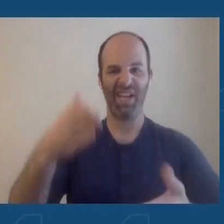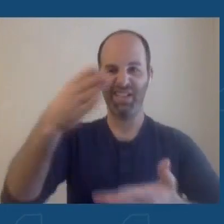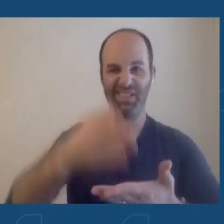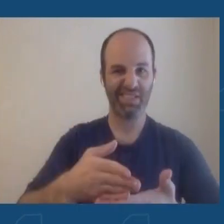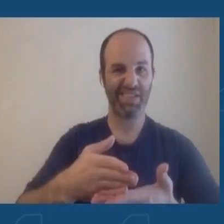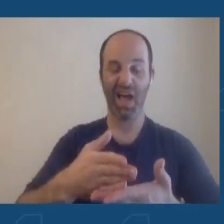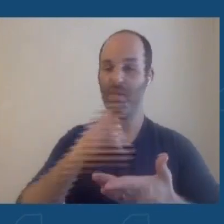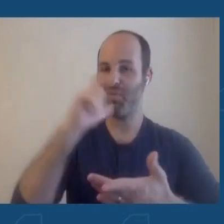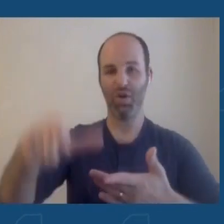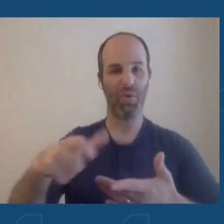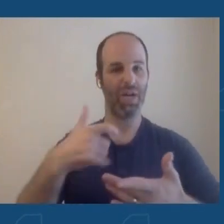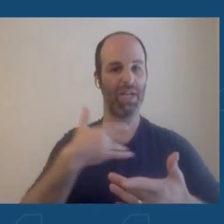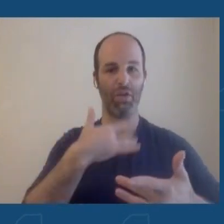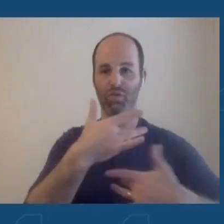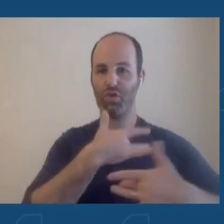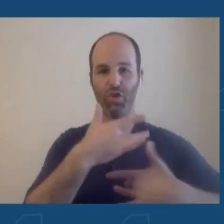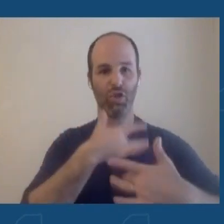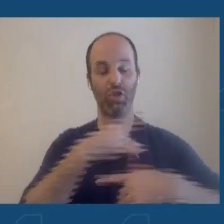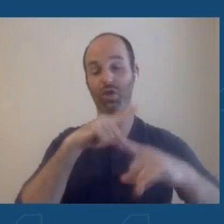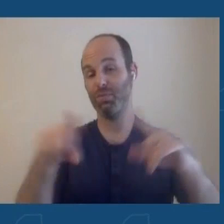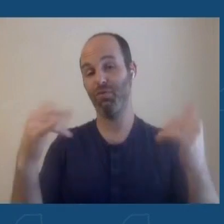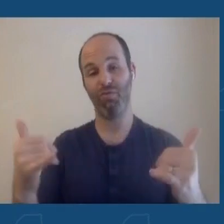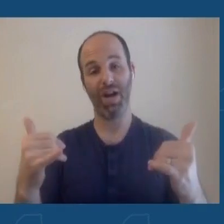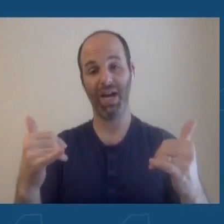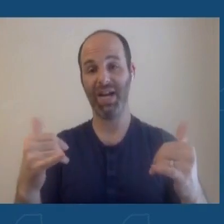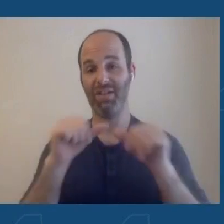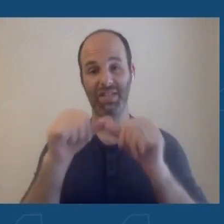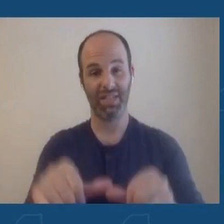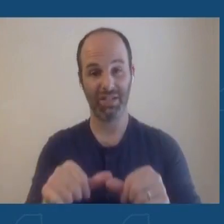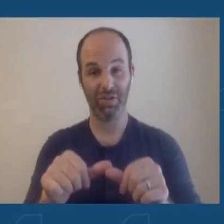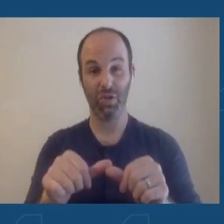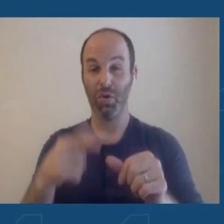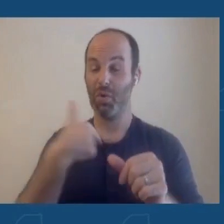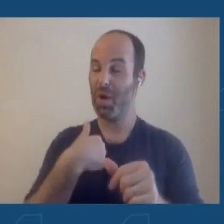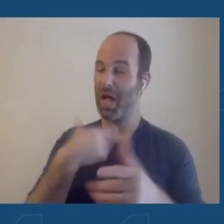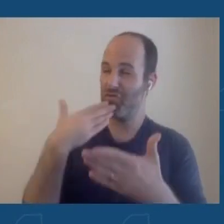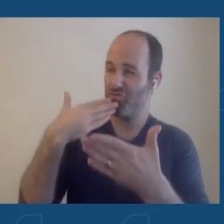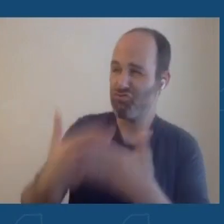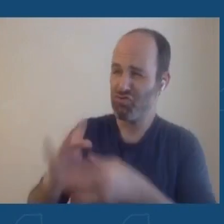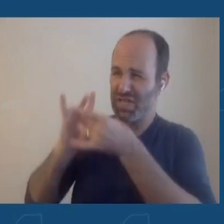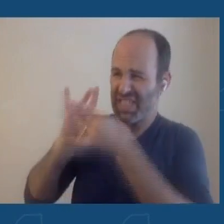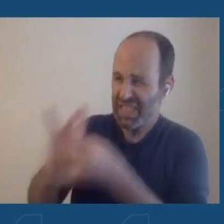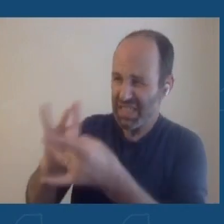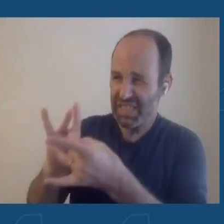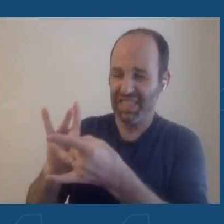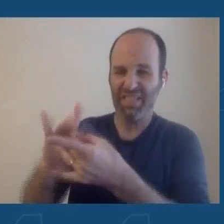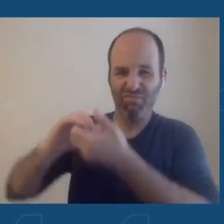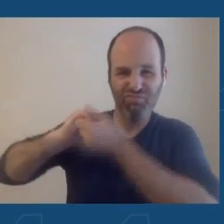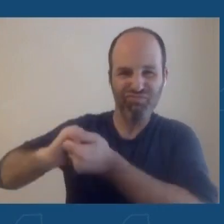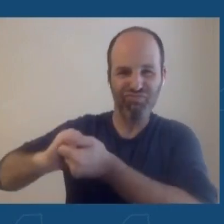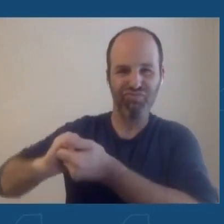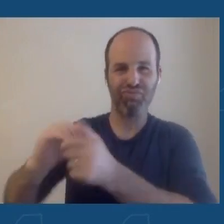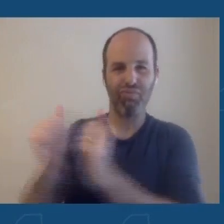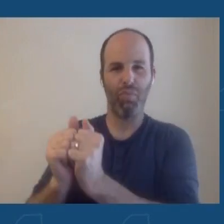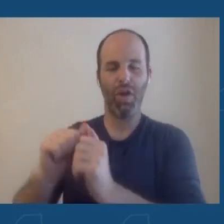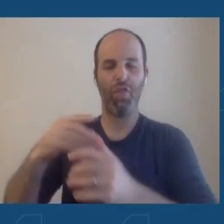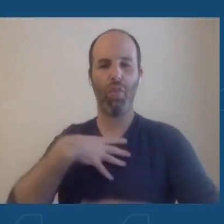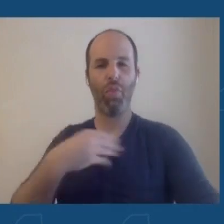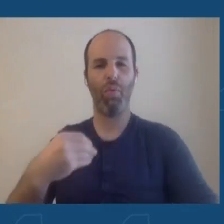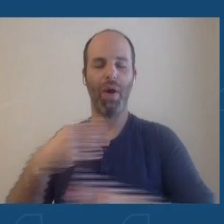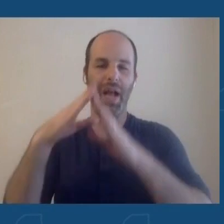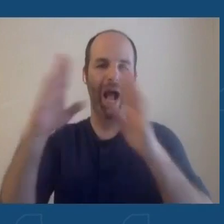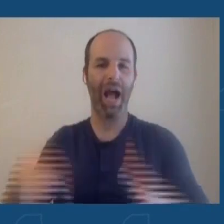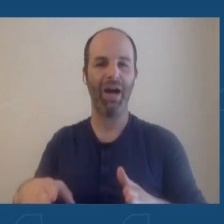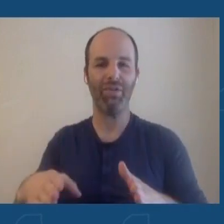coordinating with our federal partners. We have a deep relationship with the White House, which is great. Dr. Zhao and others who continue to work